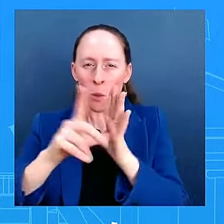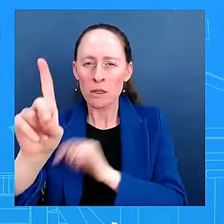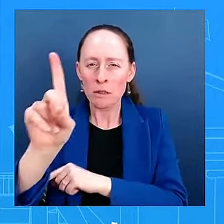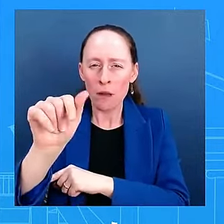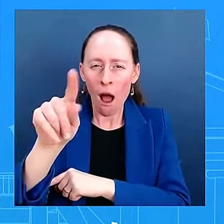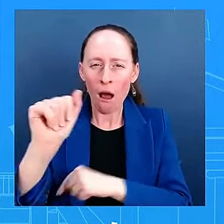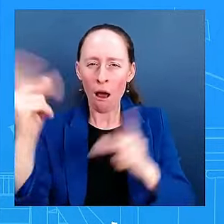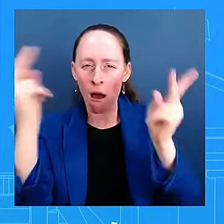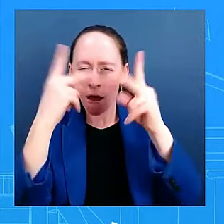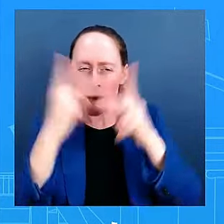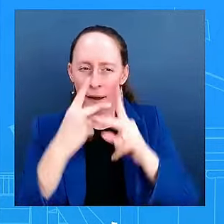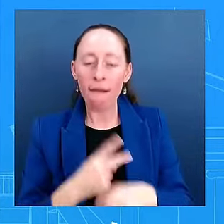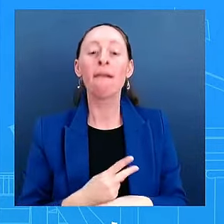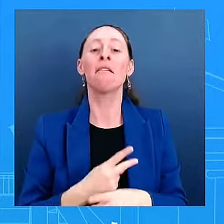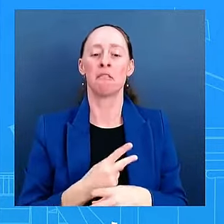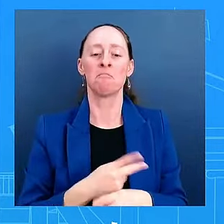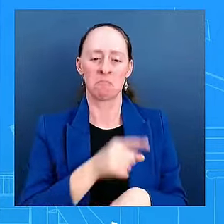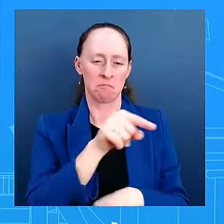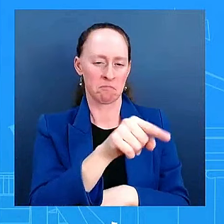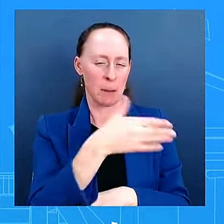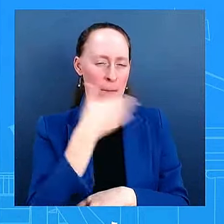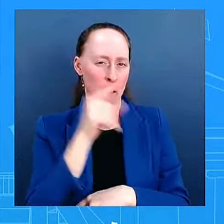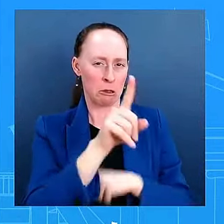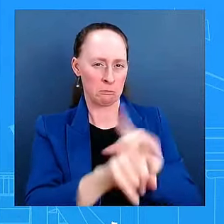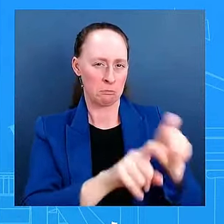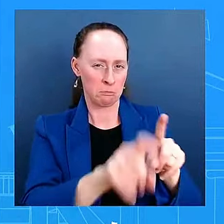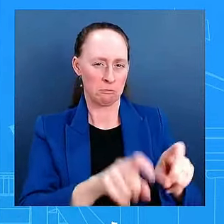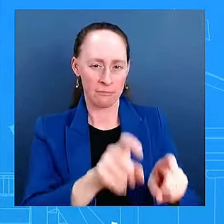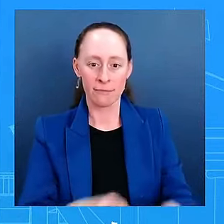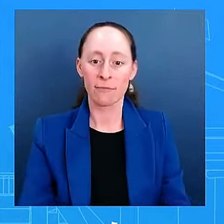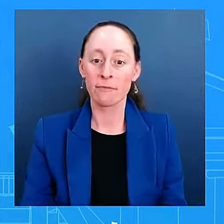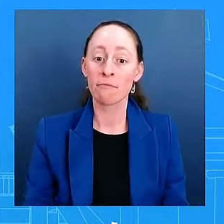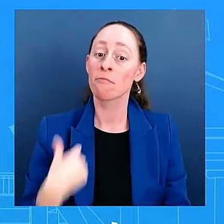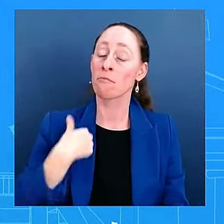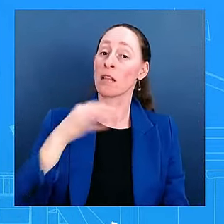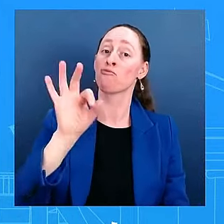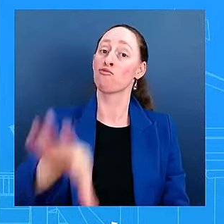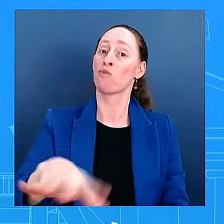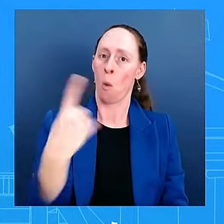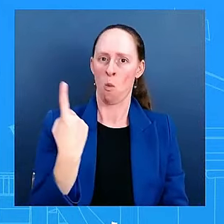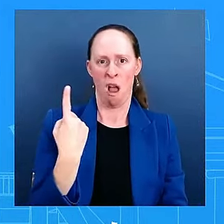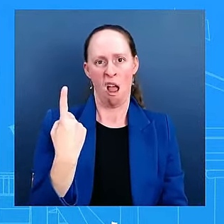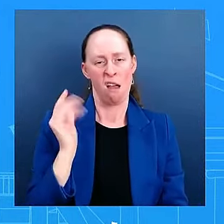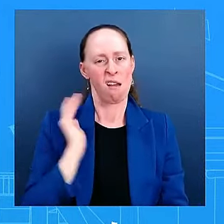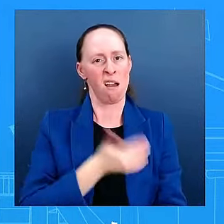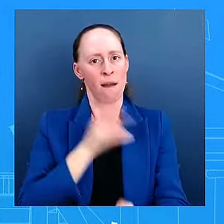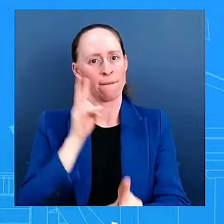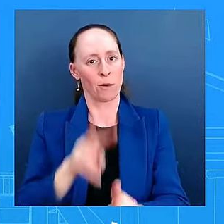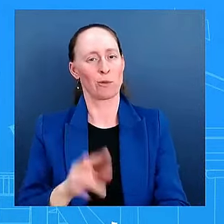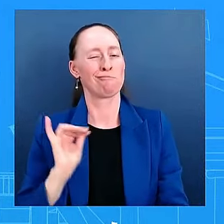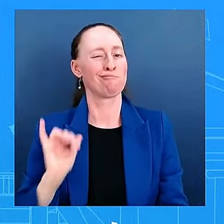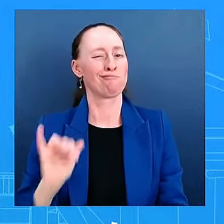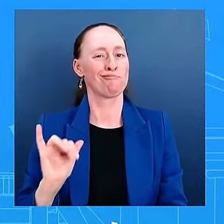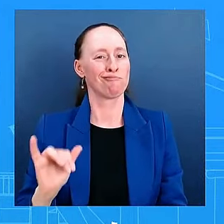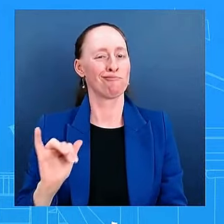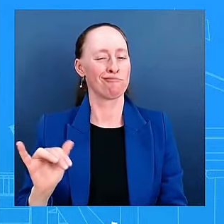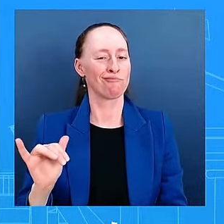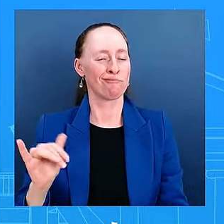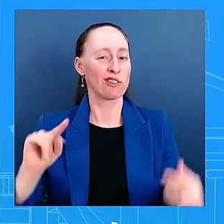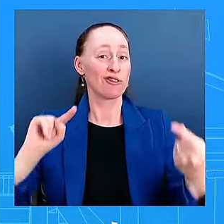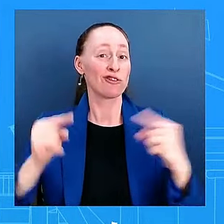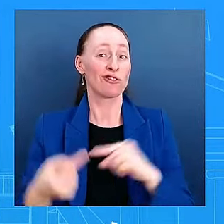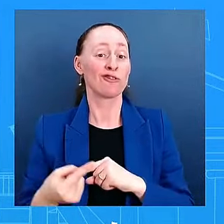offering you our perspective, our thoughts, how we're going to move for the next 74 days. And